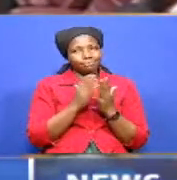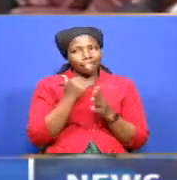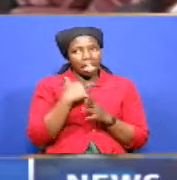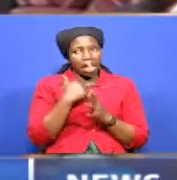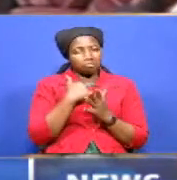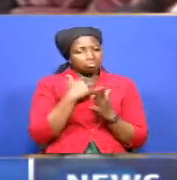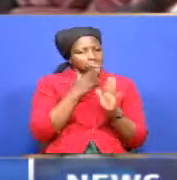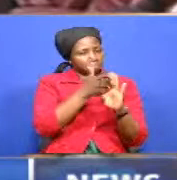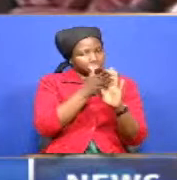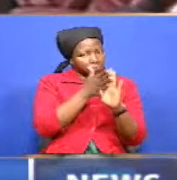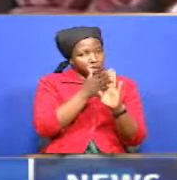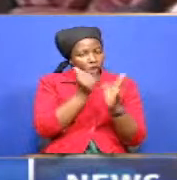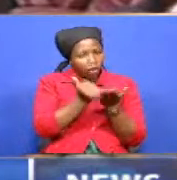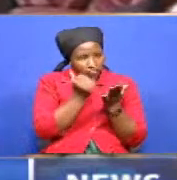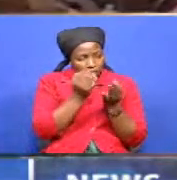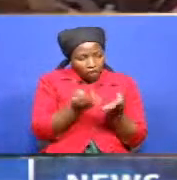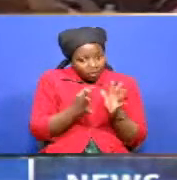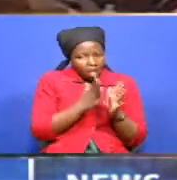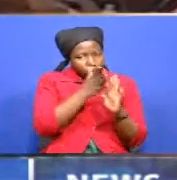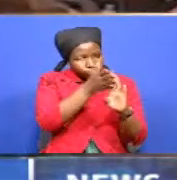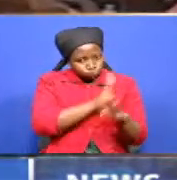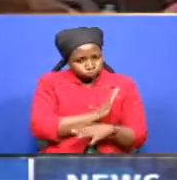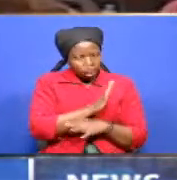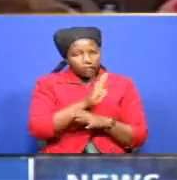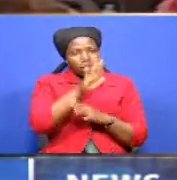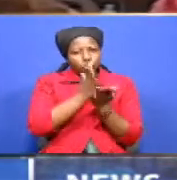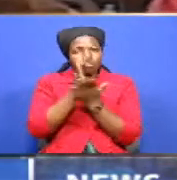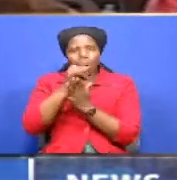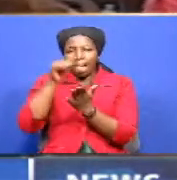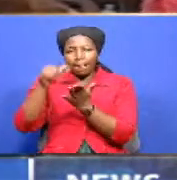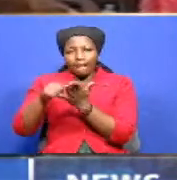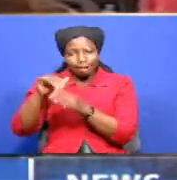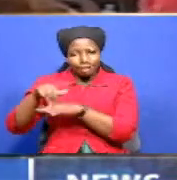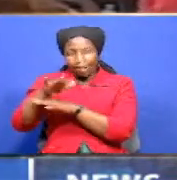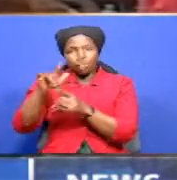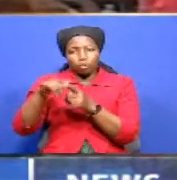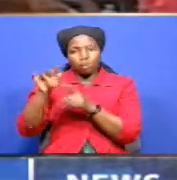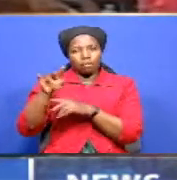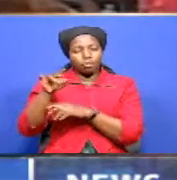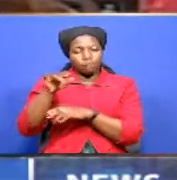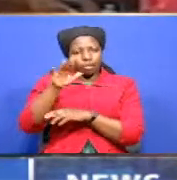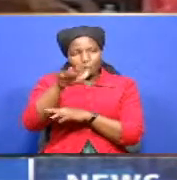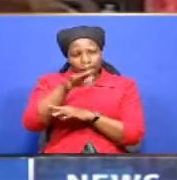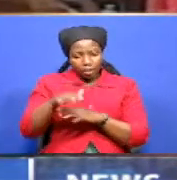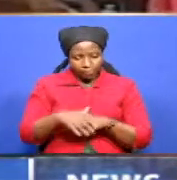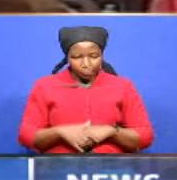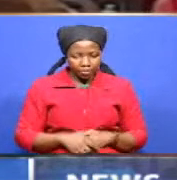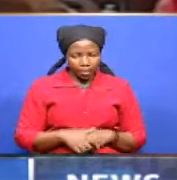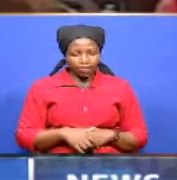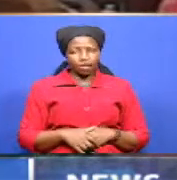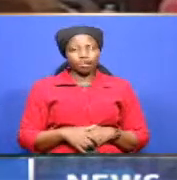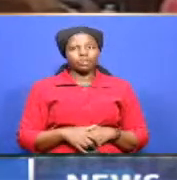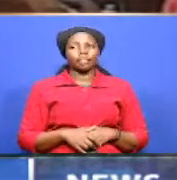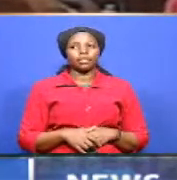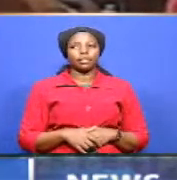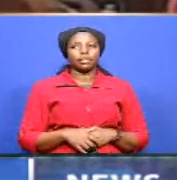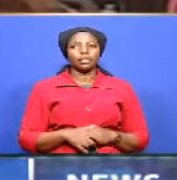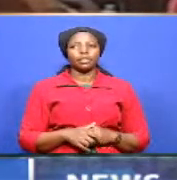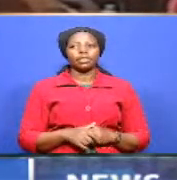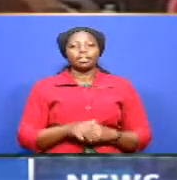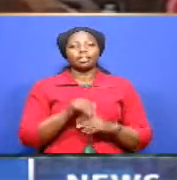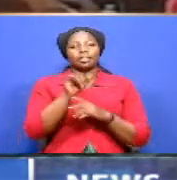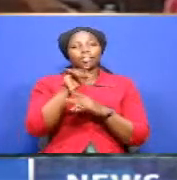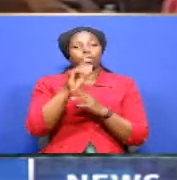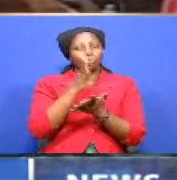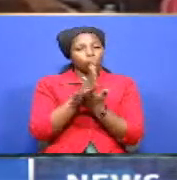the relevant House. Rumors remain rift that a part targeting those who are failed to toe the party line in endorsing critical decision will